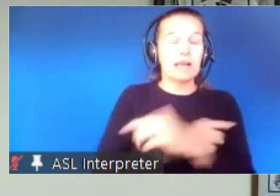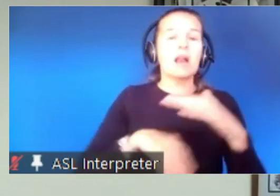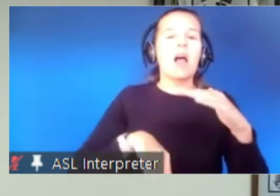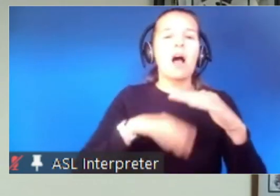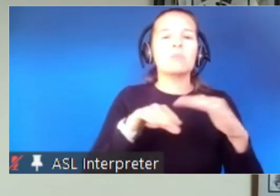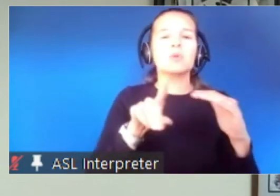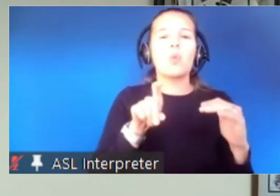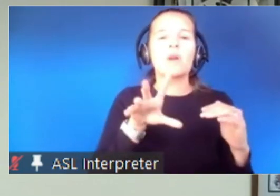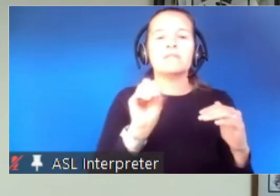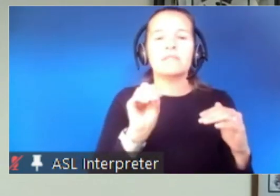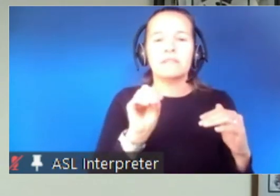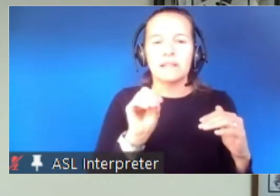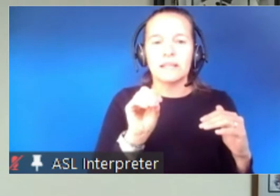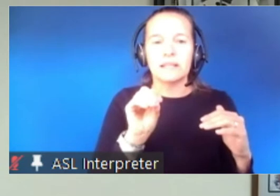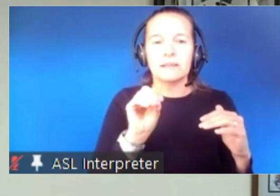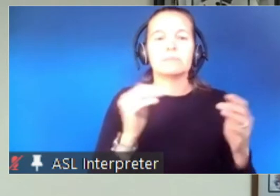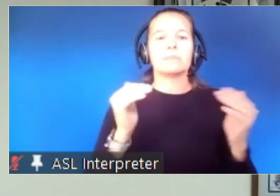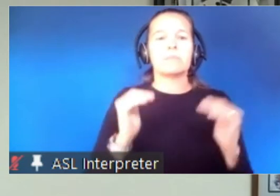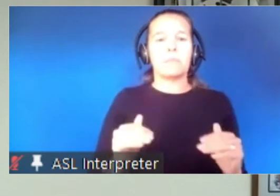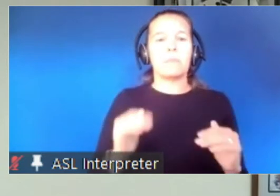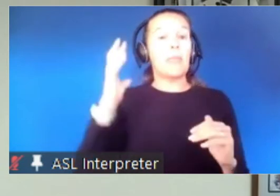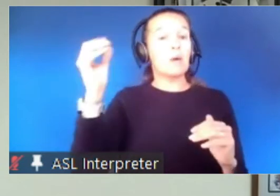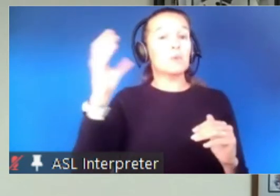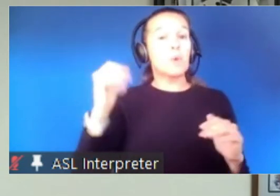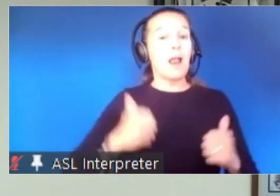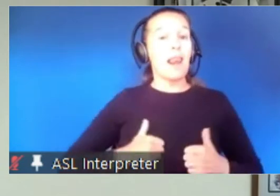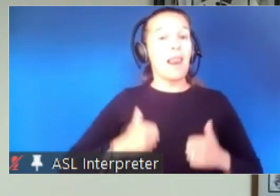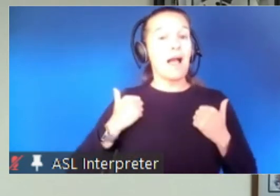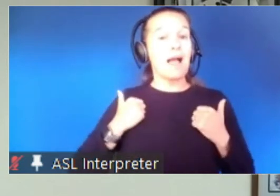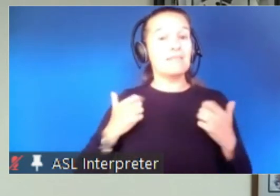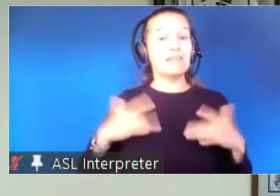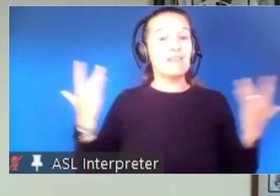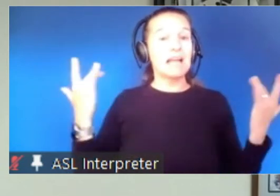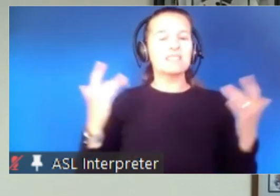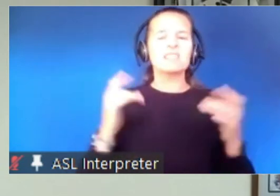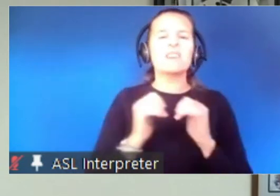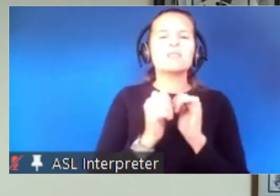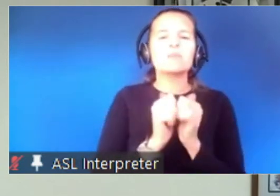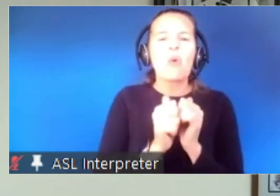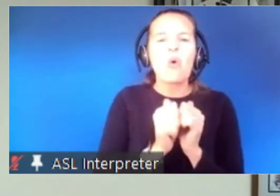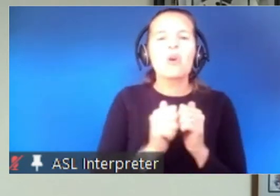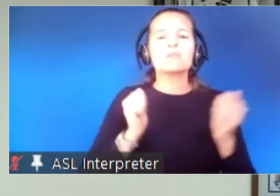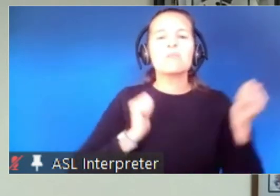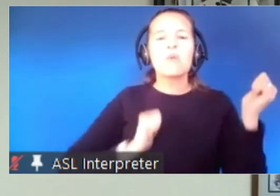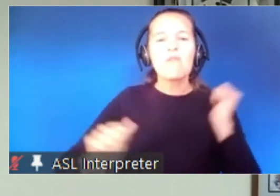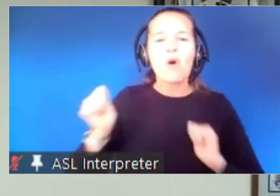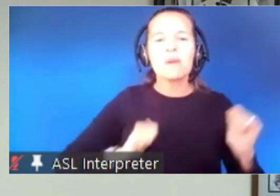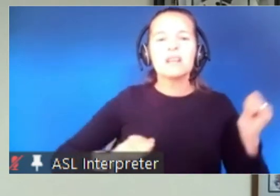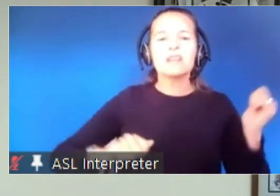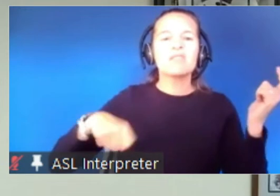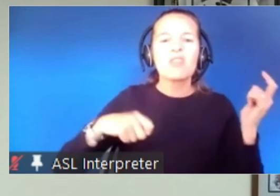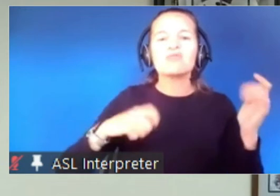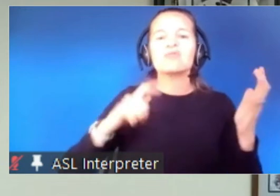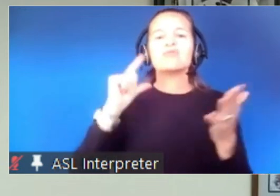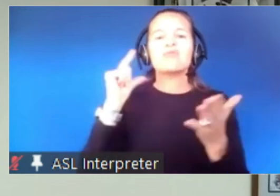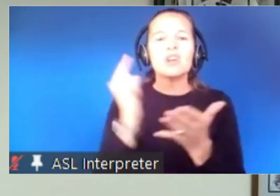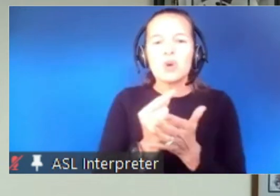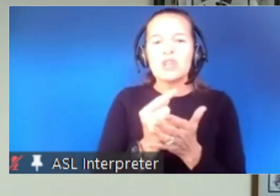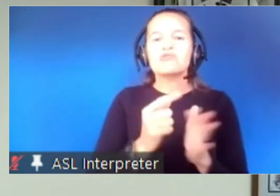outdoor live events which apply to sports performances and graduations